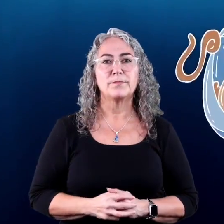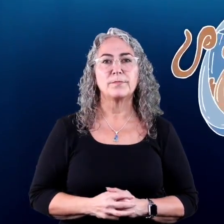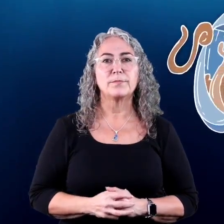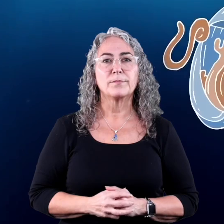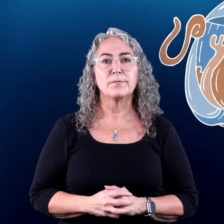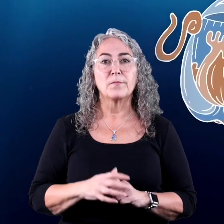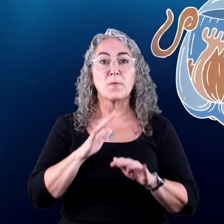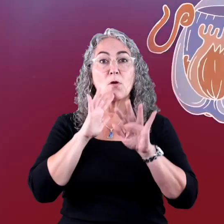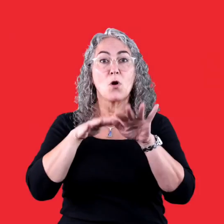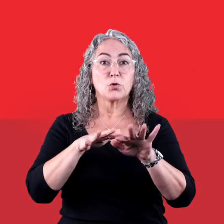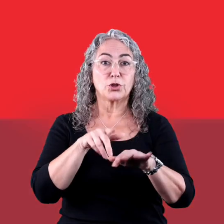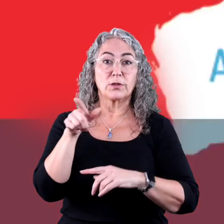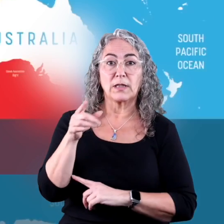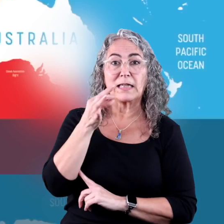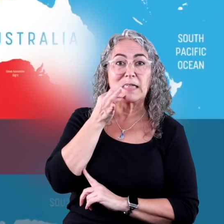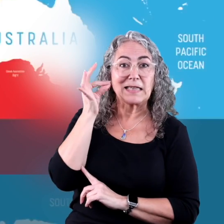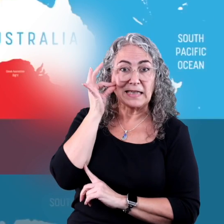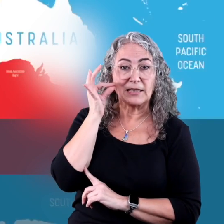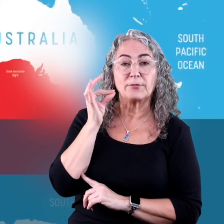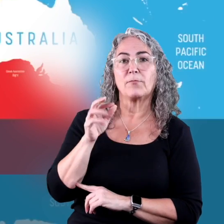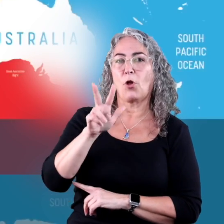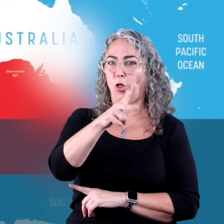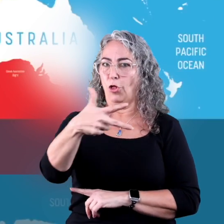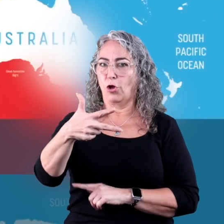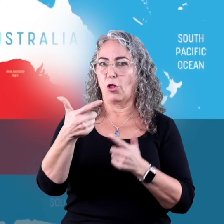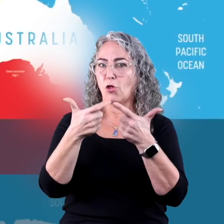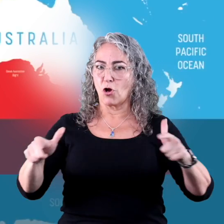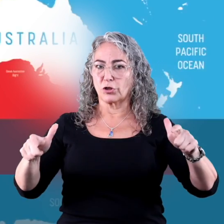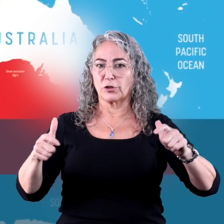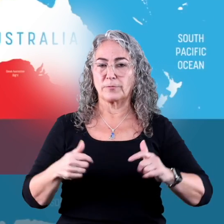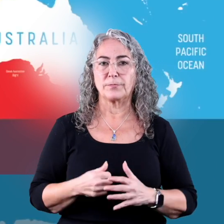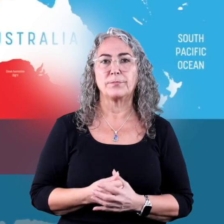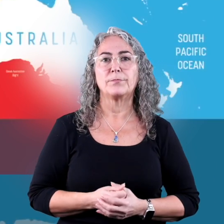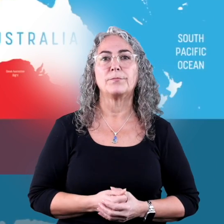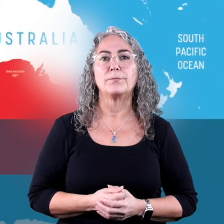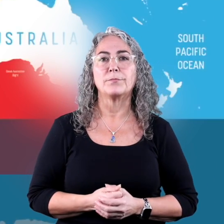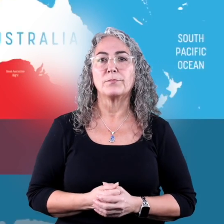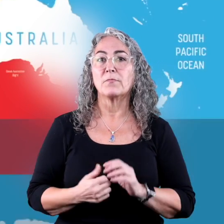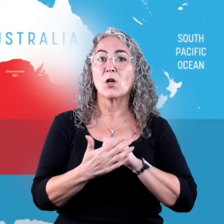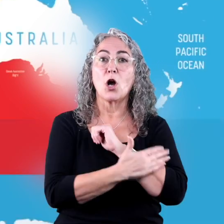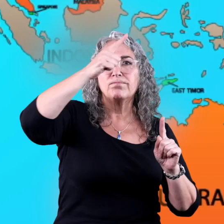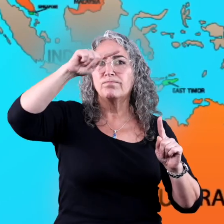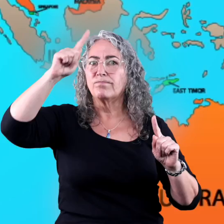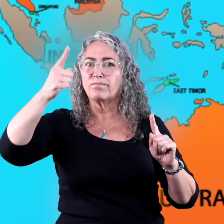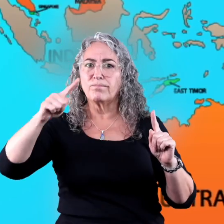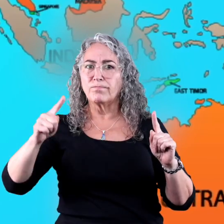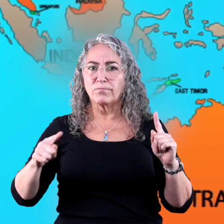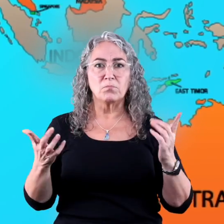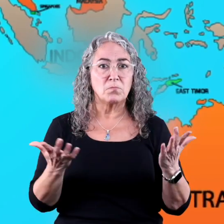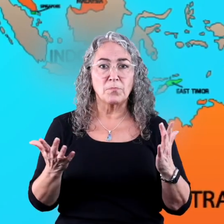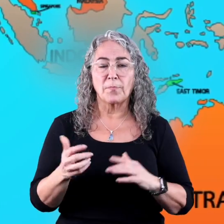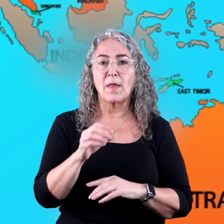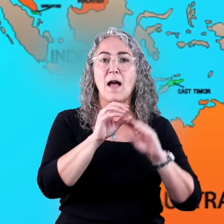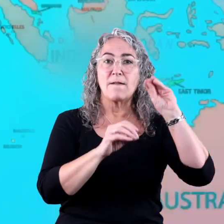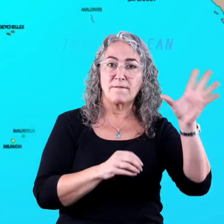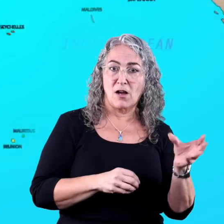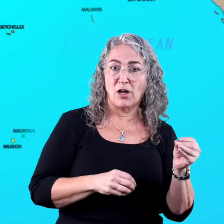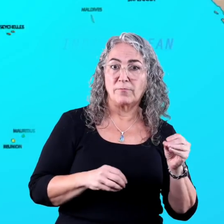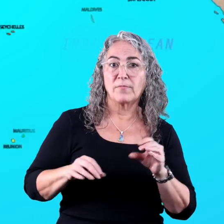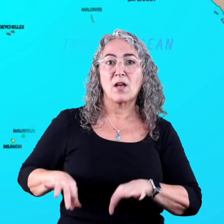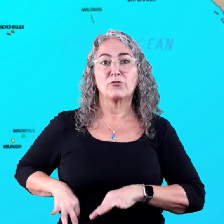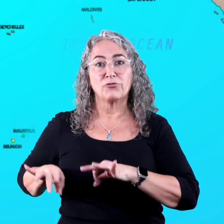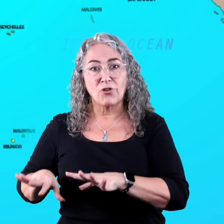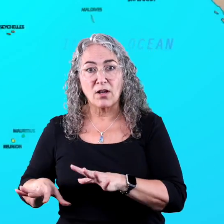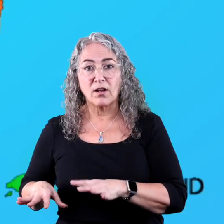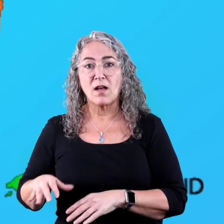The Indian Ocean is the third largest ocean. Border of the Indian Ocean are